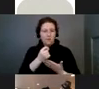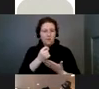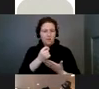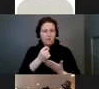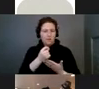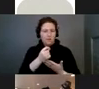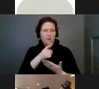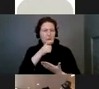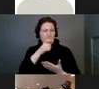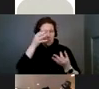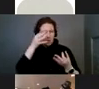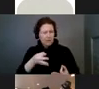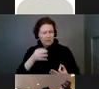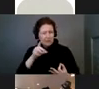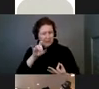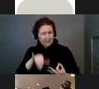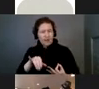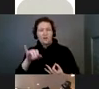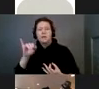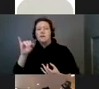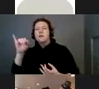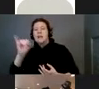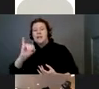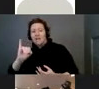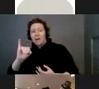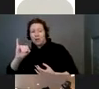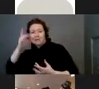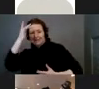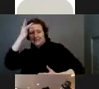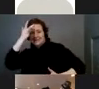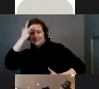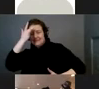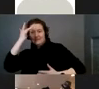disease doctor who is familiar with the treatment.